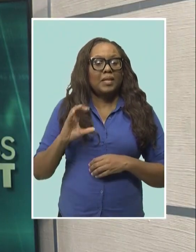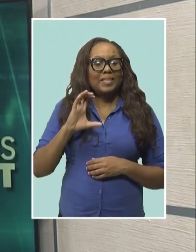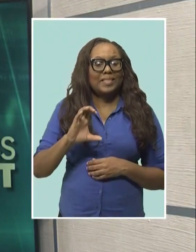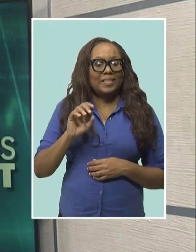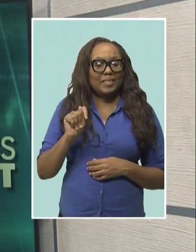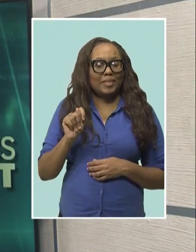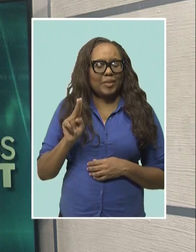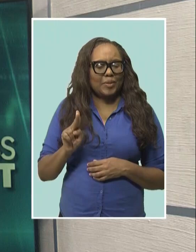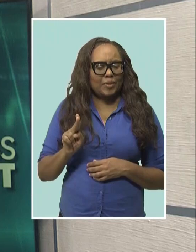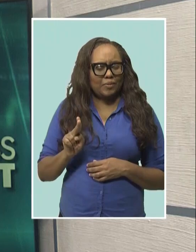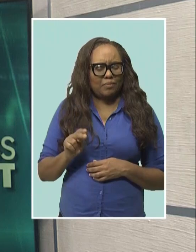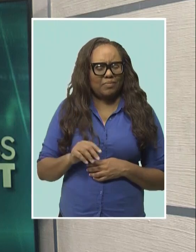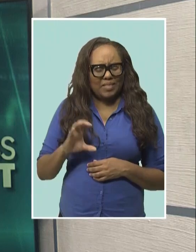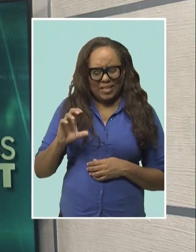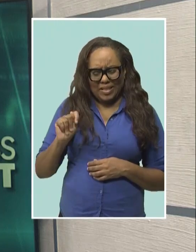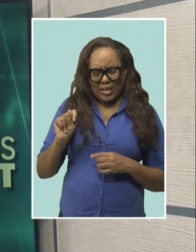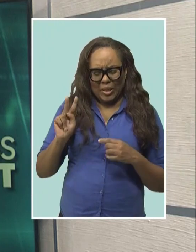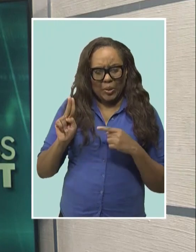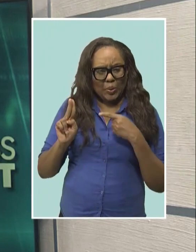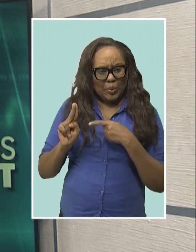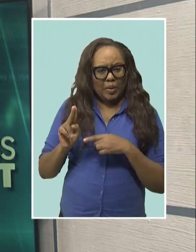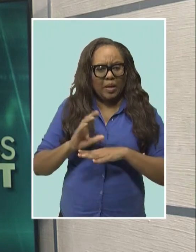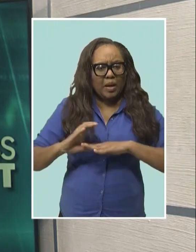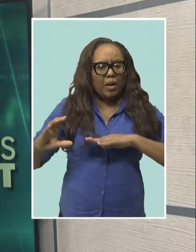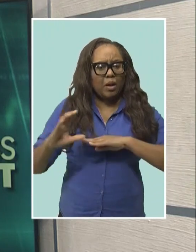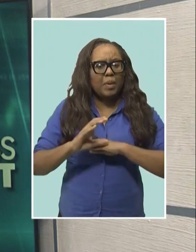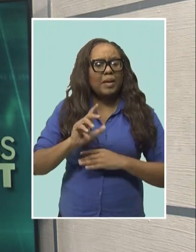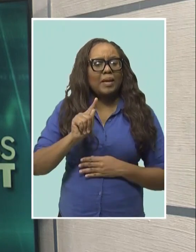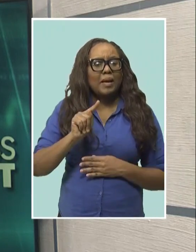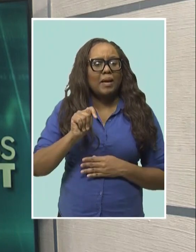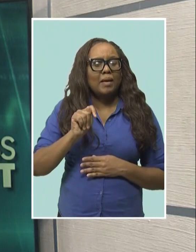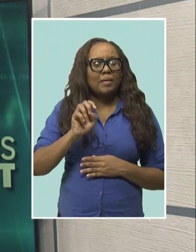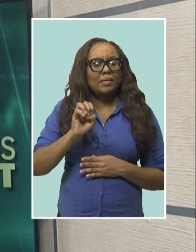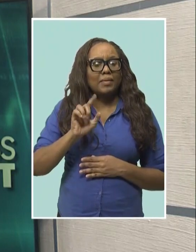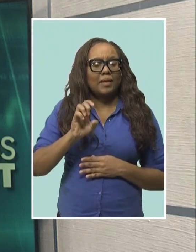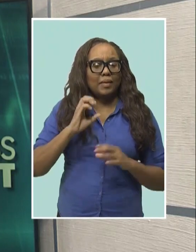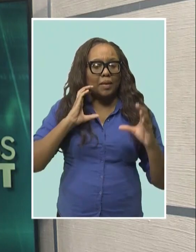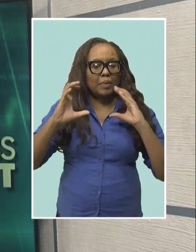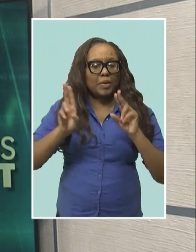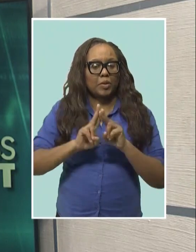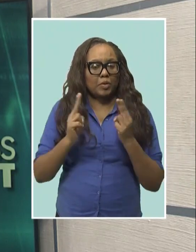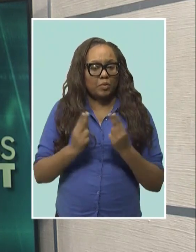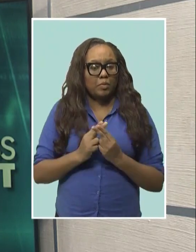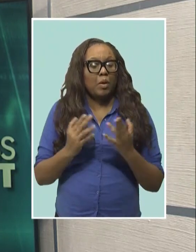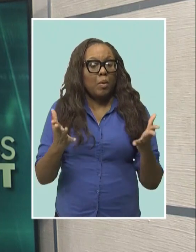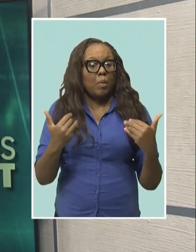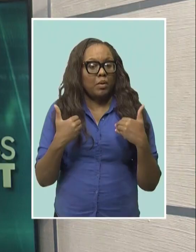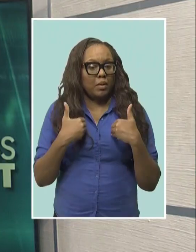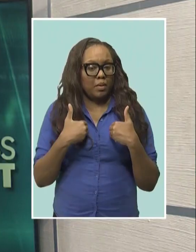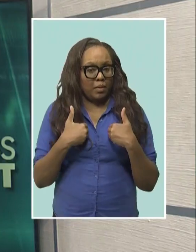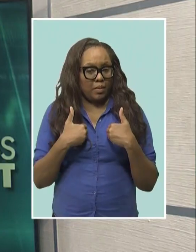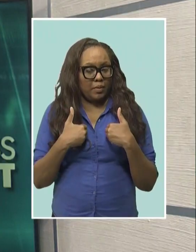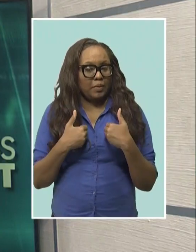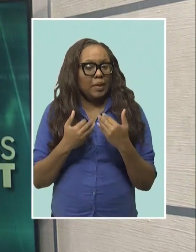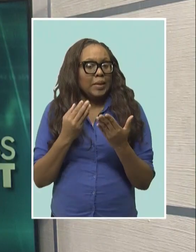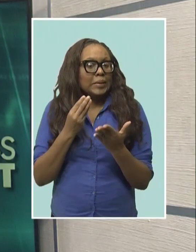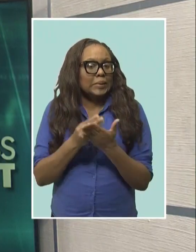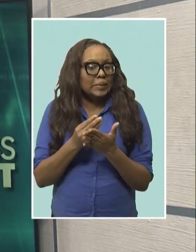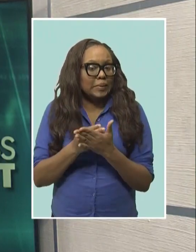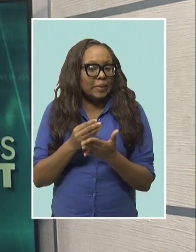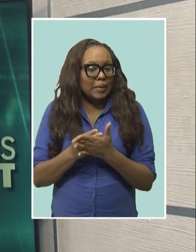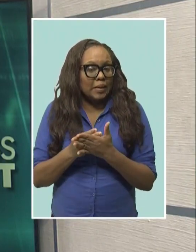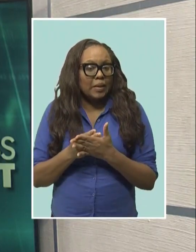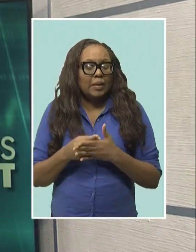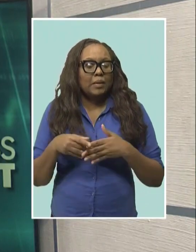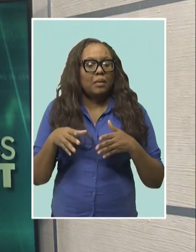Union, CTU, supports moves to introduce a complementary currency aimed at addressing the challenges of cross